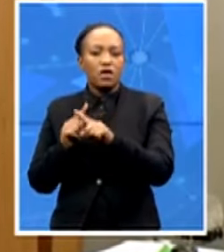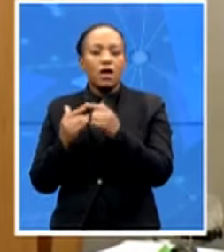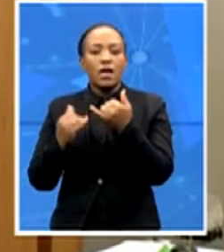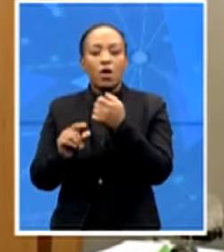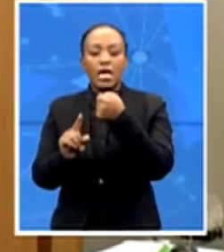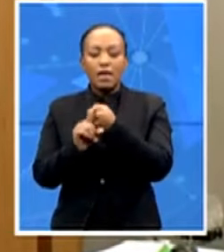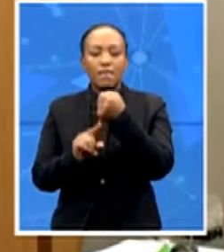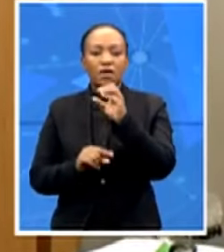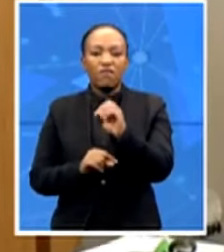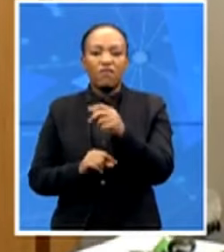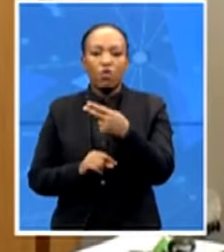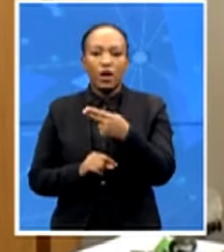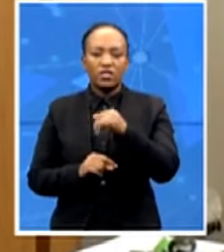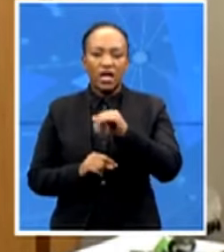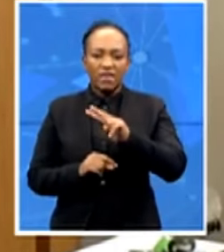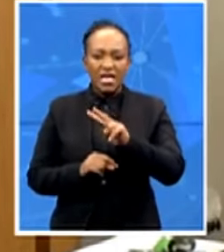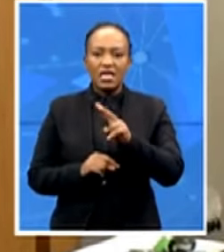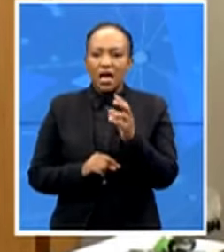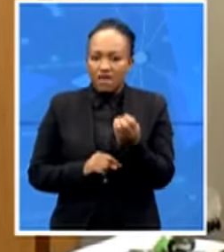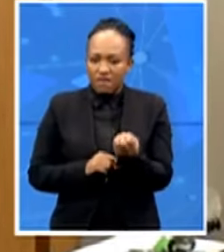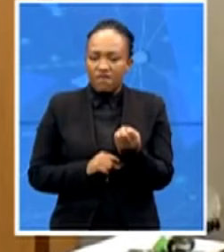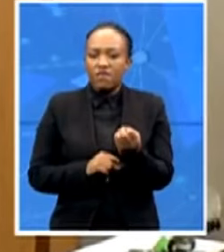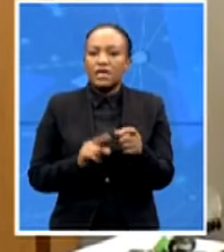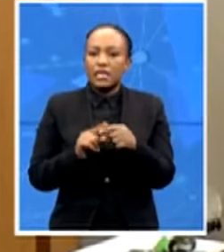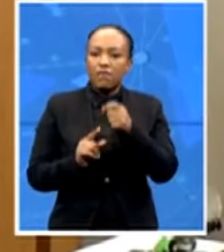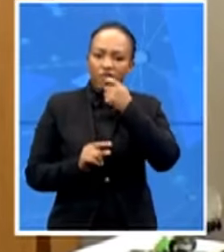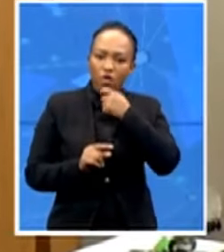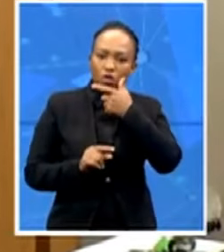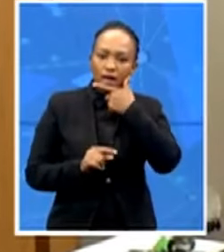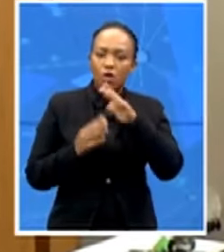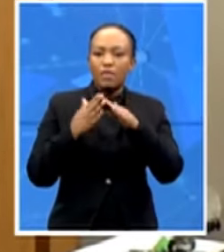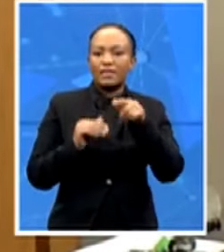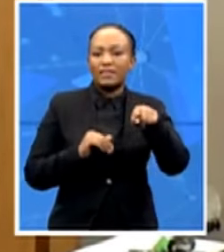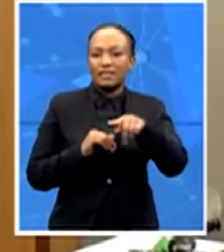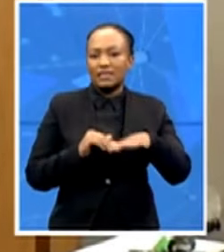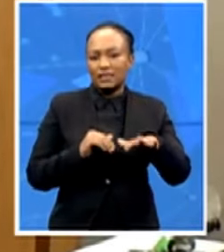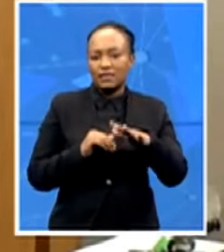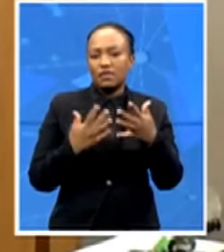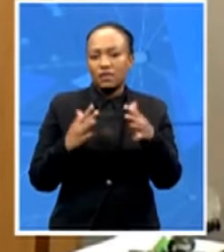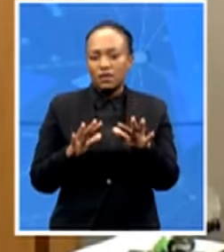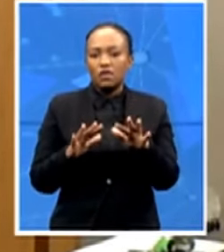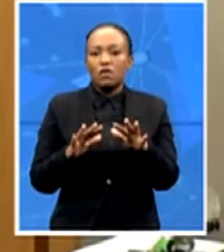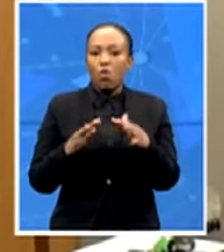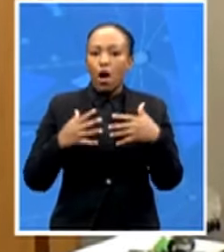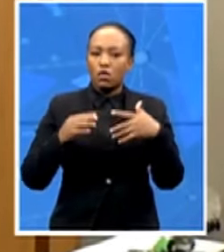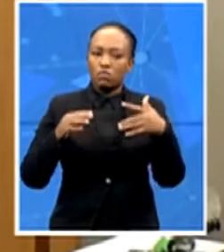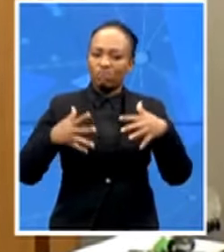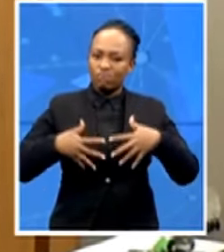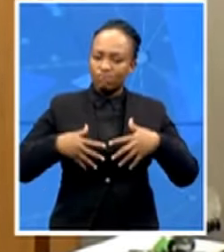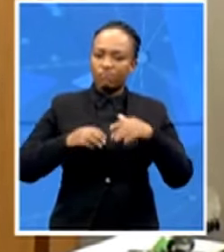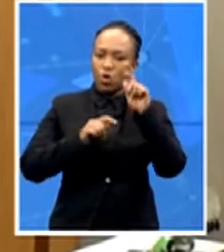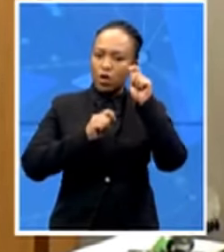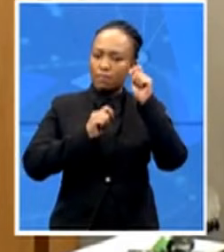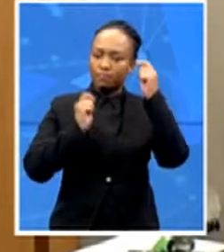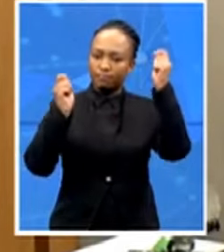on gay other on the gay community and we have the Stonewall riots which is why we celebrate Pride Month in June internationally and